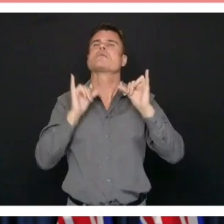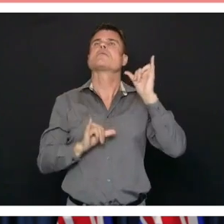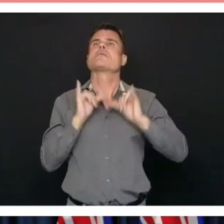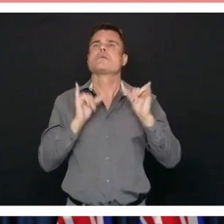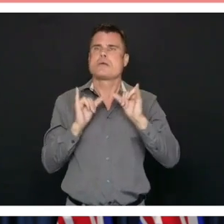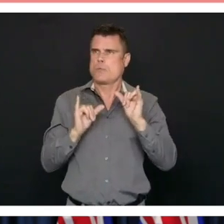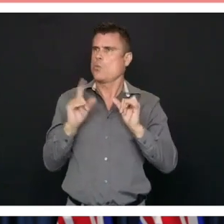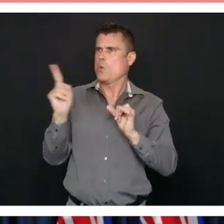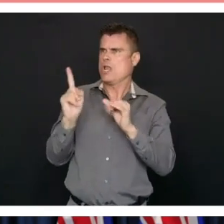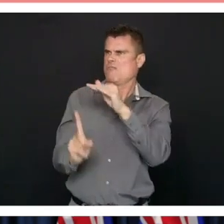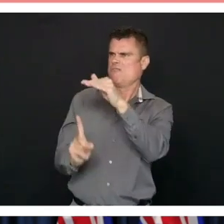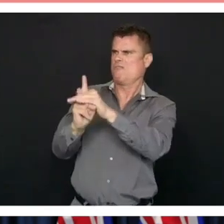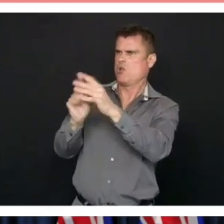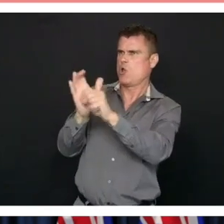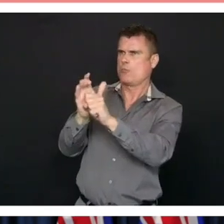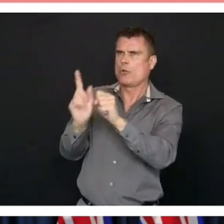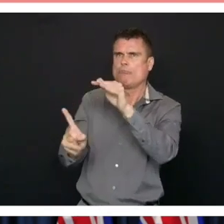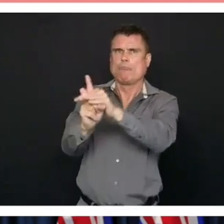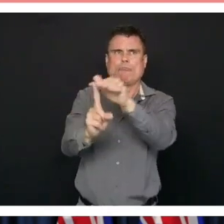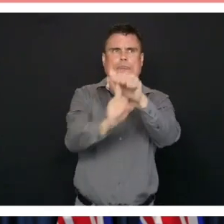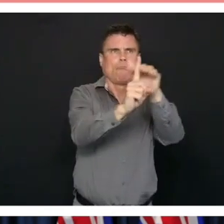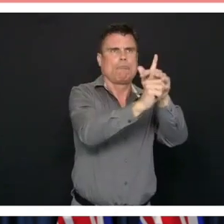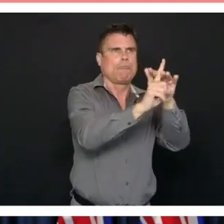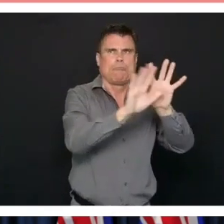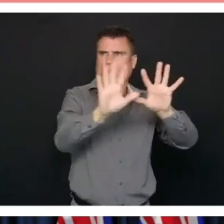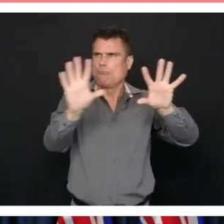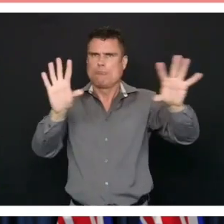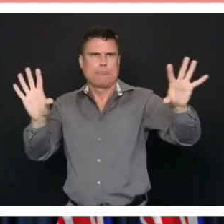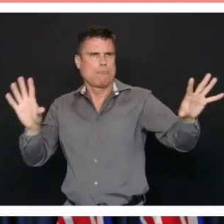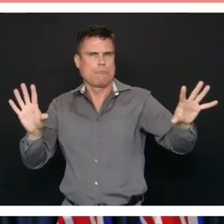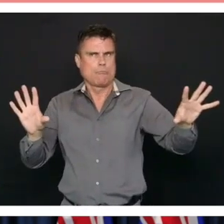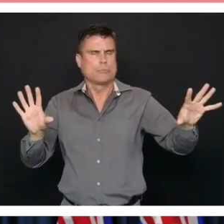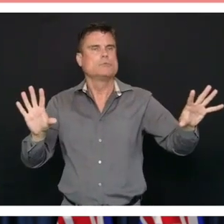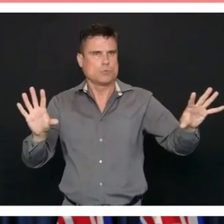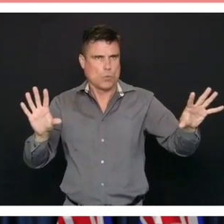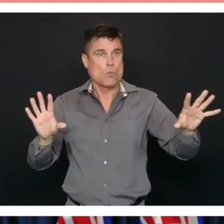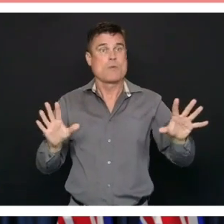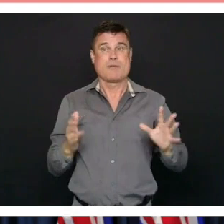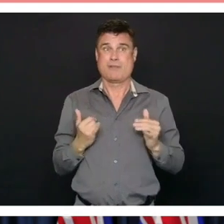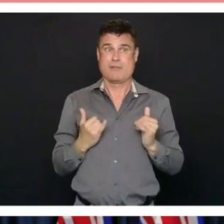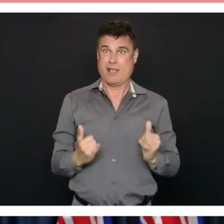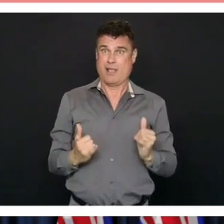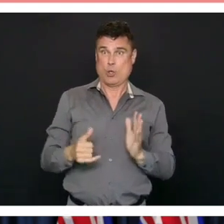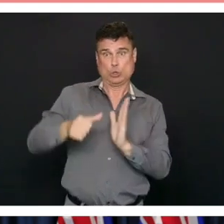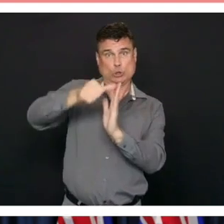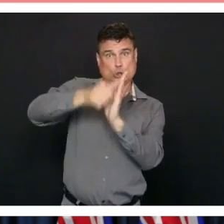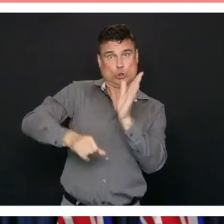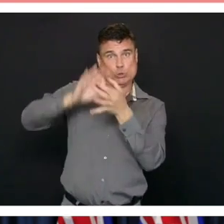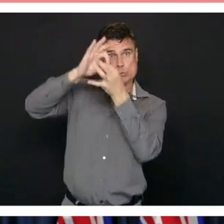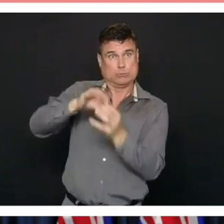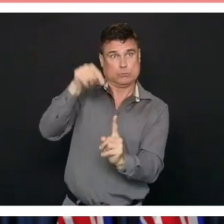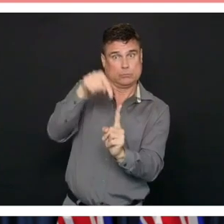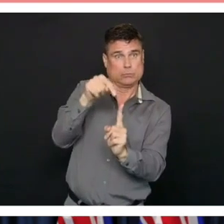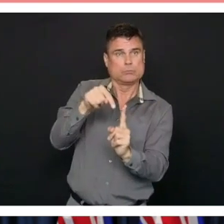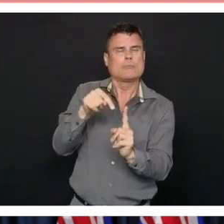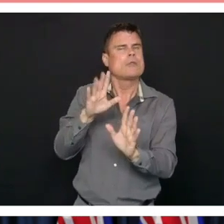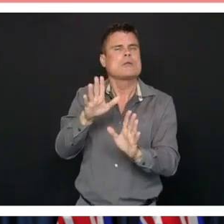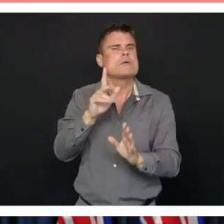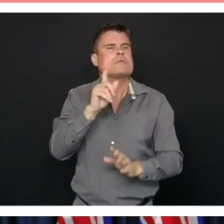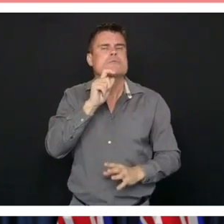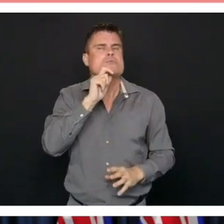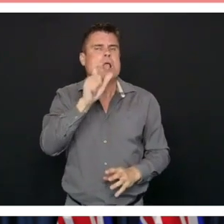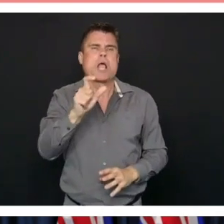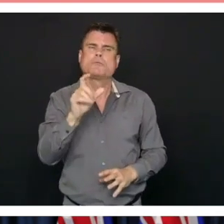resume surgeries and we no longer have to assume that everybody has this. We can now safely assume that most